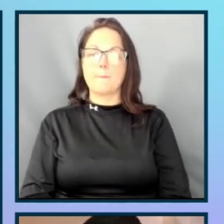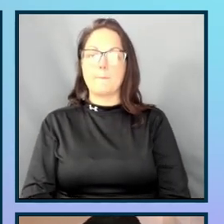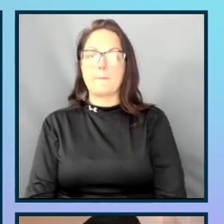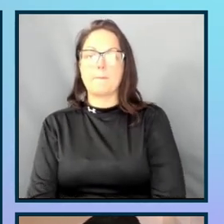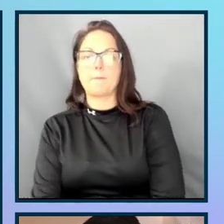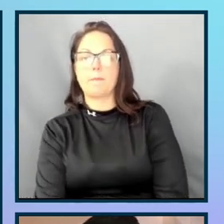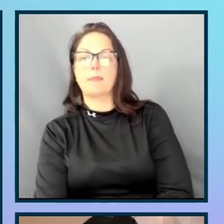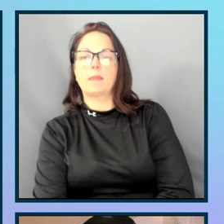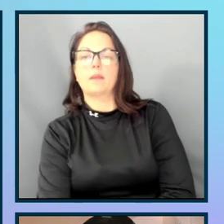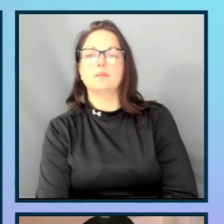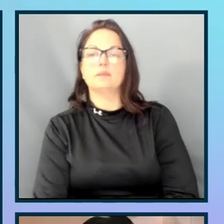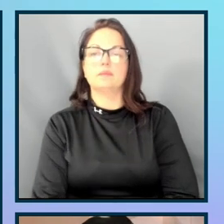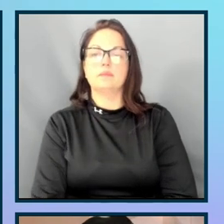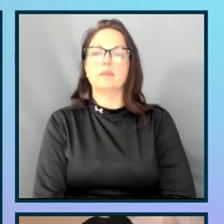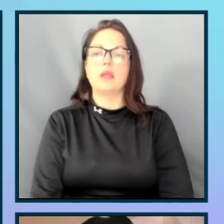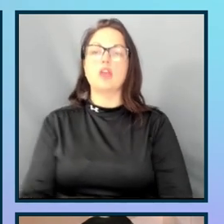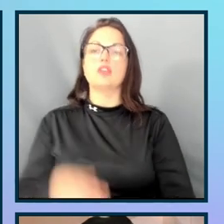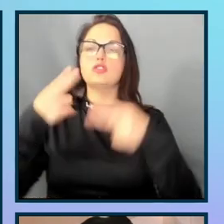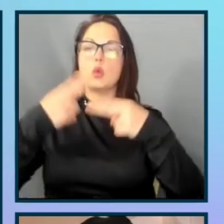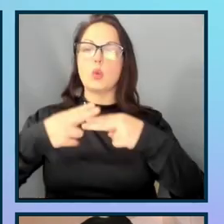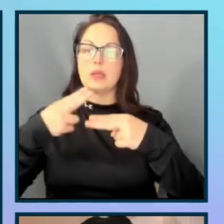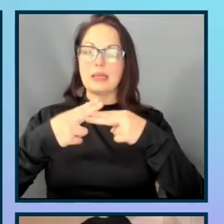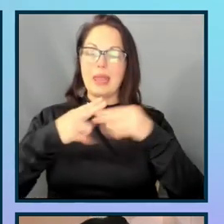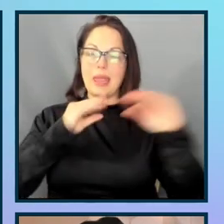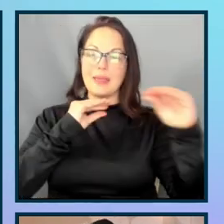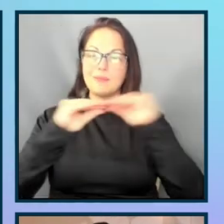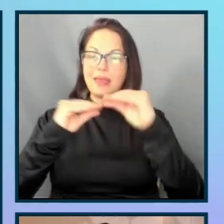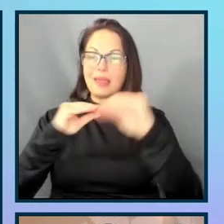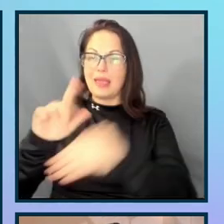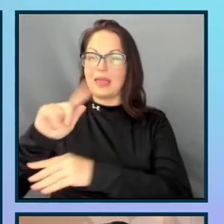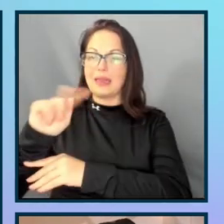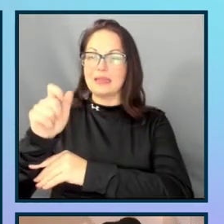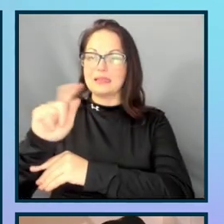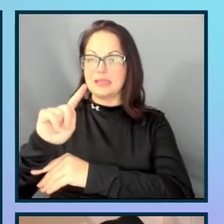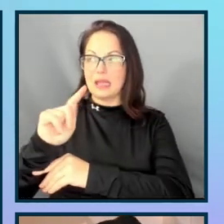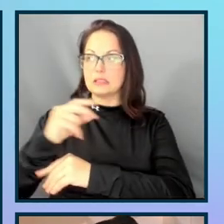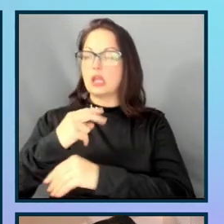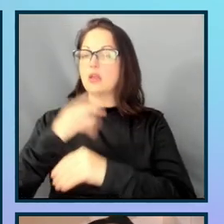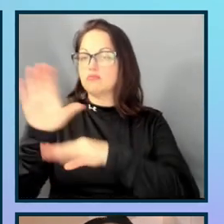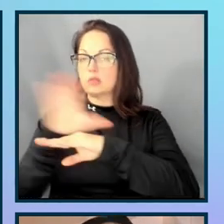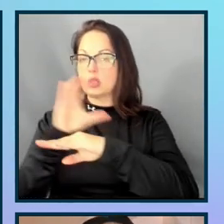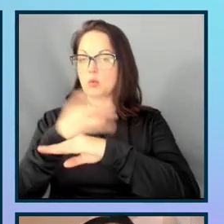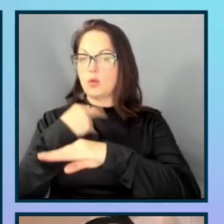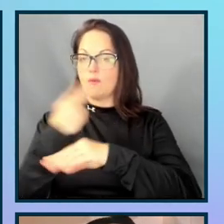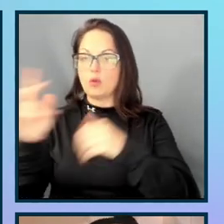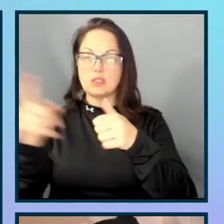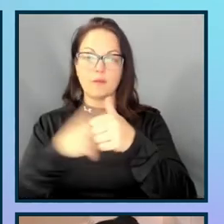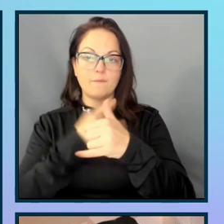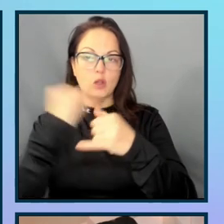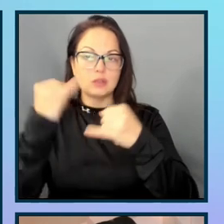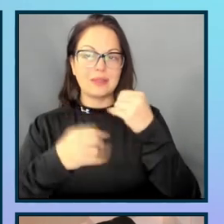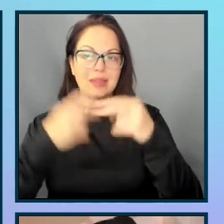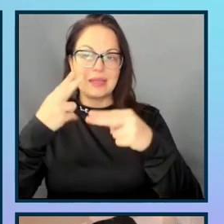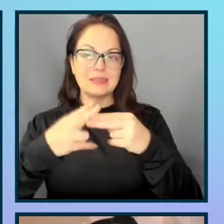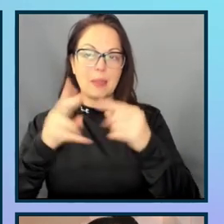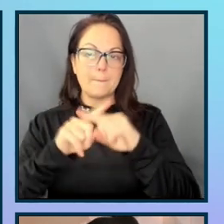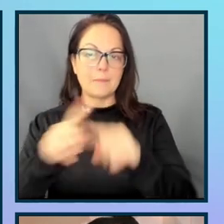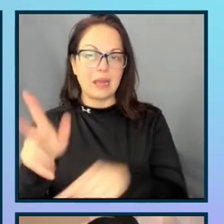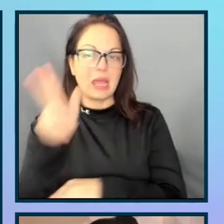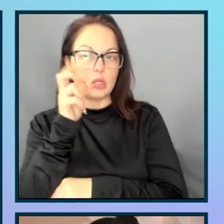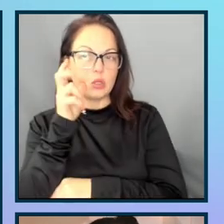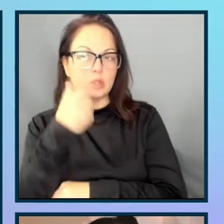Voice name, edit text. First and last name, you are. Voice I just paused the screen reader there, but I heard that it said